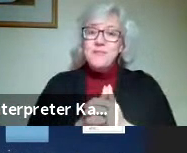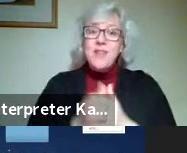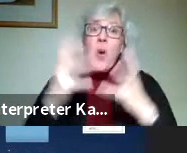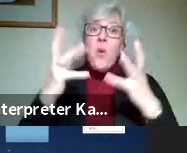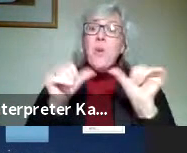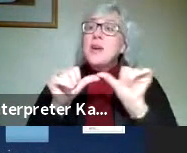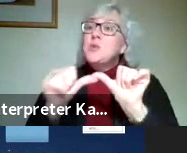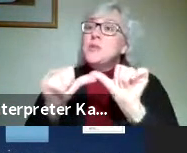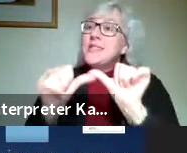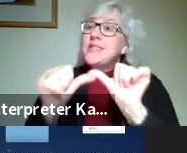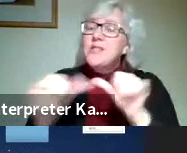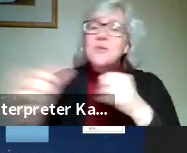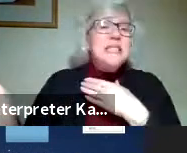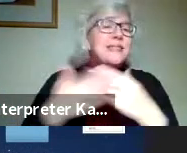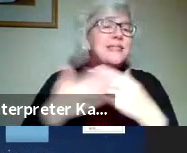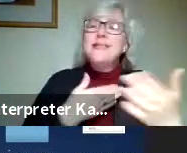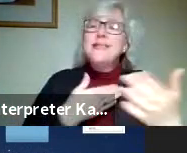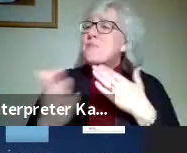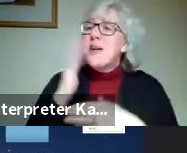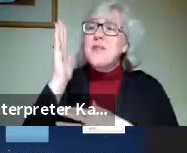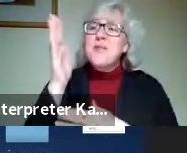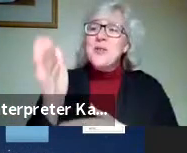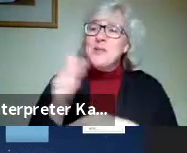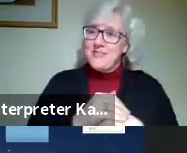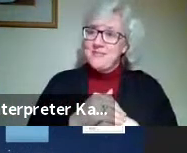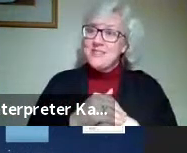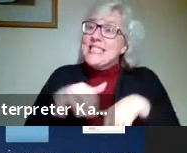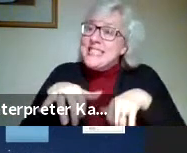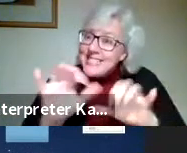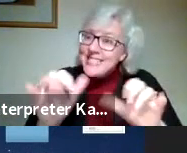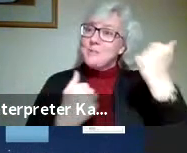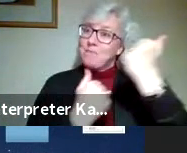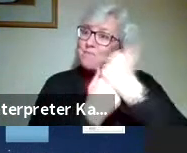continue no matter what happens in the future to be that.